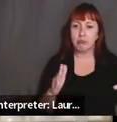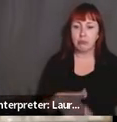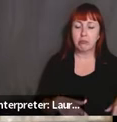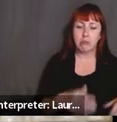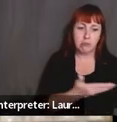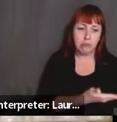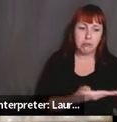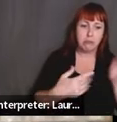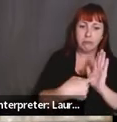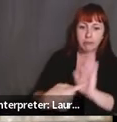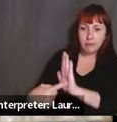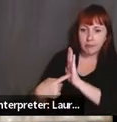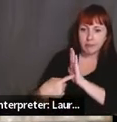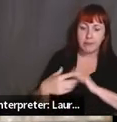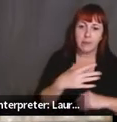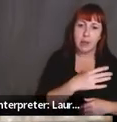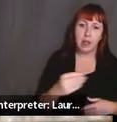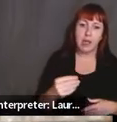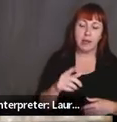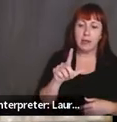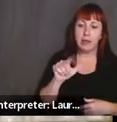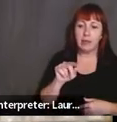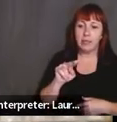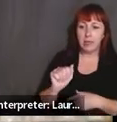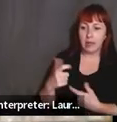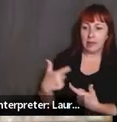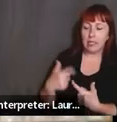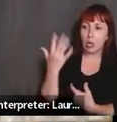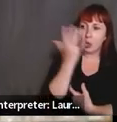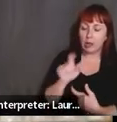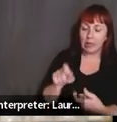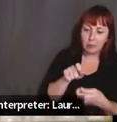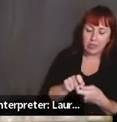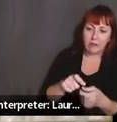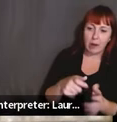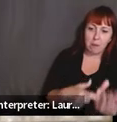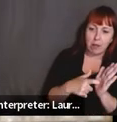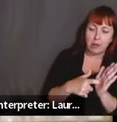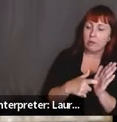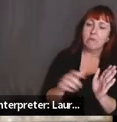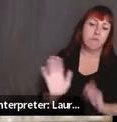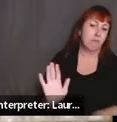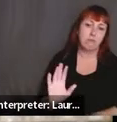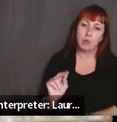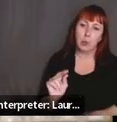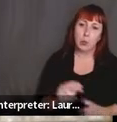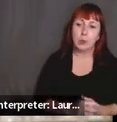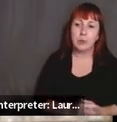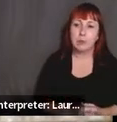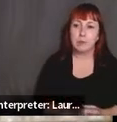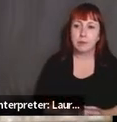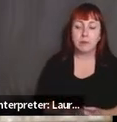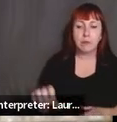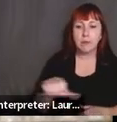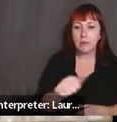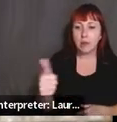you're addressing that a certain Latina doesn't have to look a certain way. And then another point is definitely